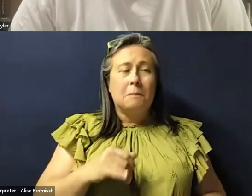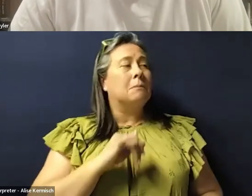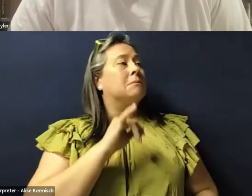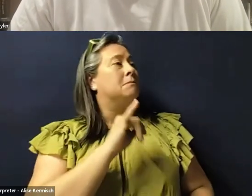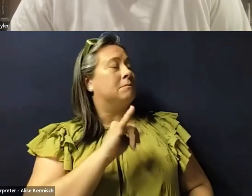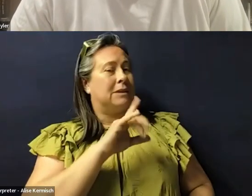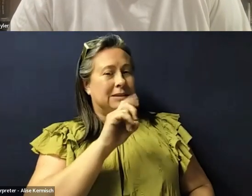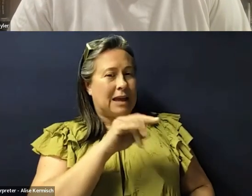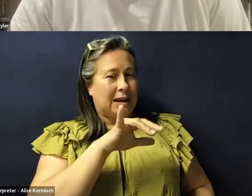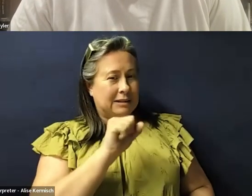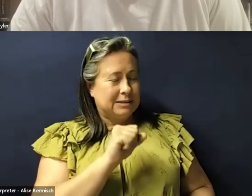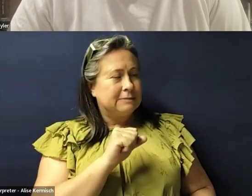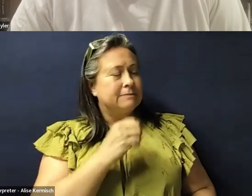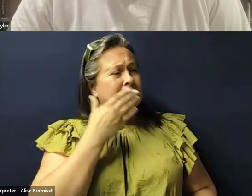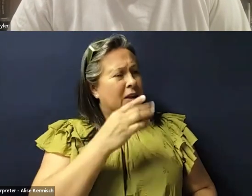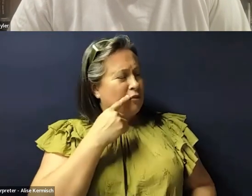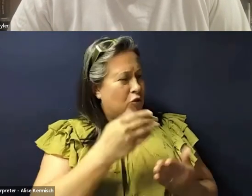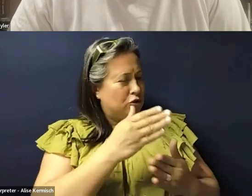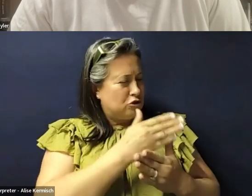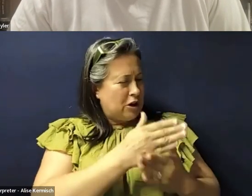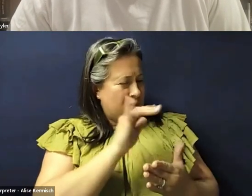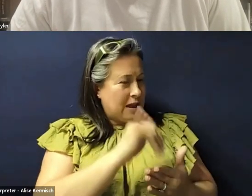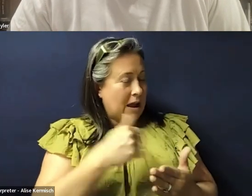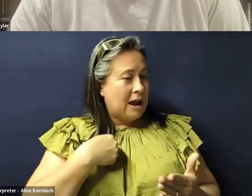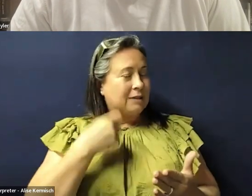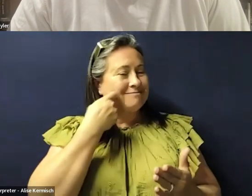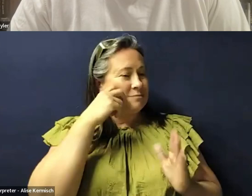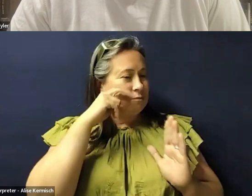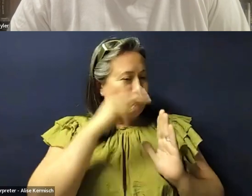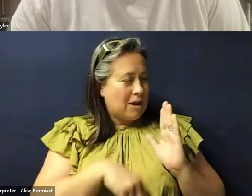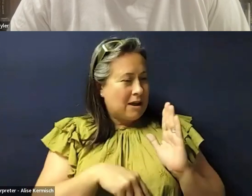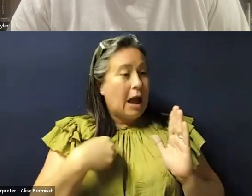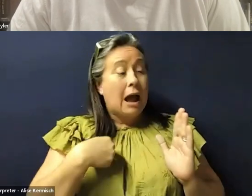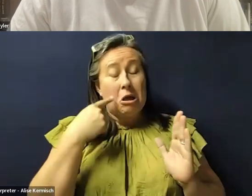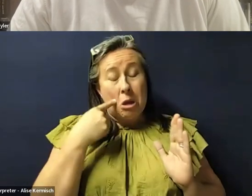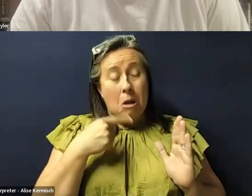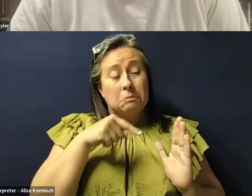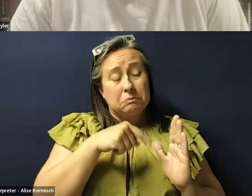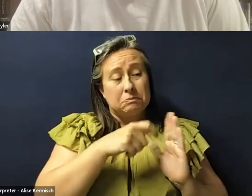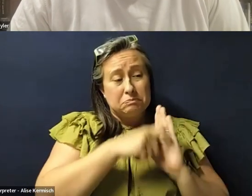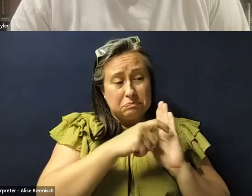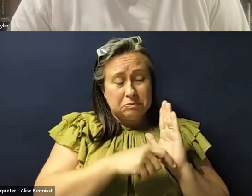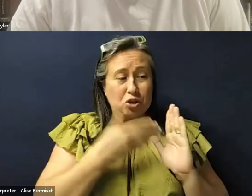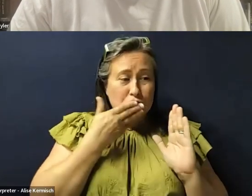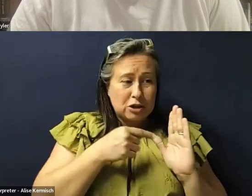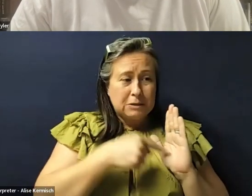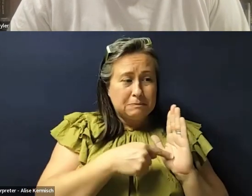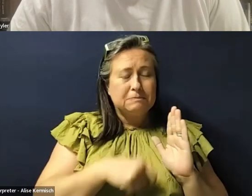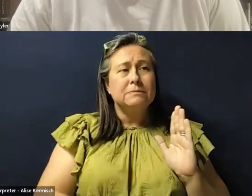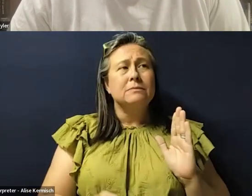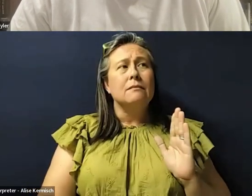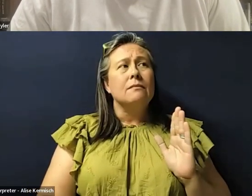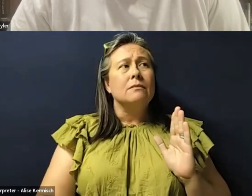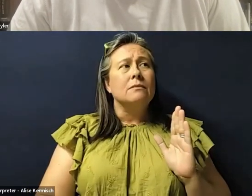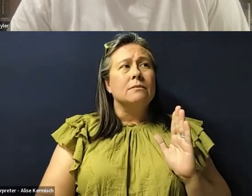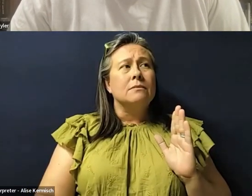Yeah. And thank you for sharing, um, that, that piece. I recently read it. I thought it was quite good. Um, I, I